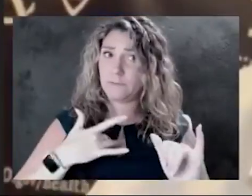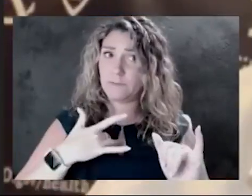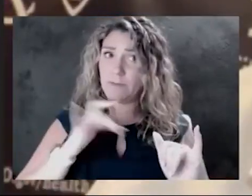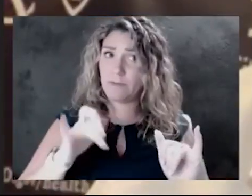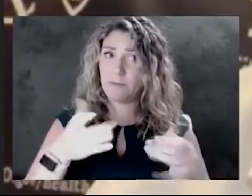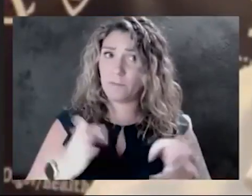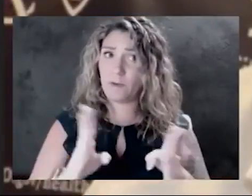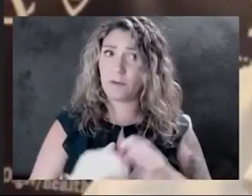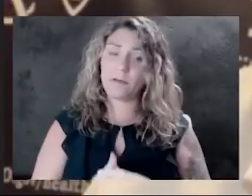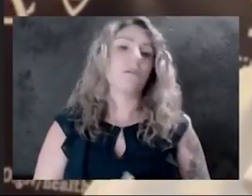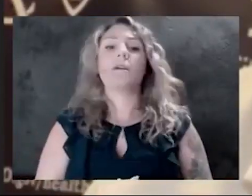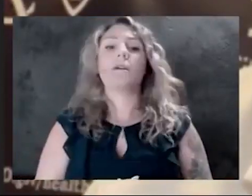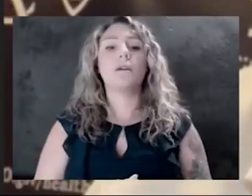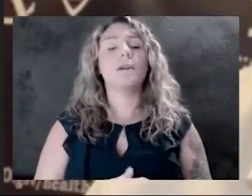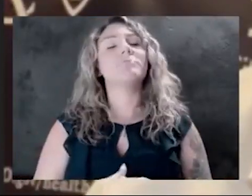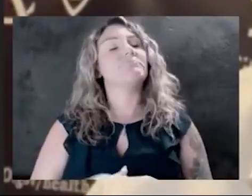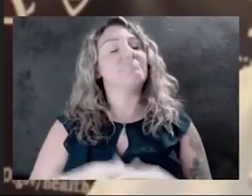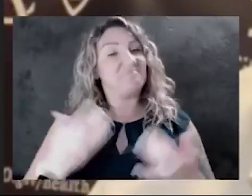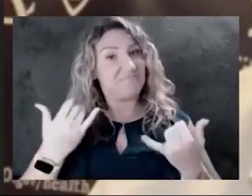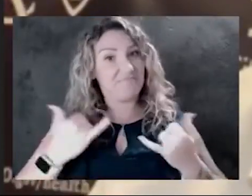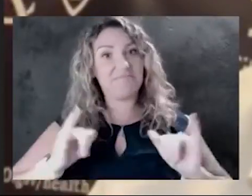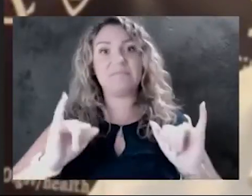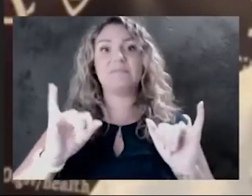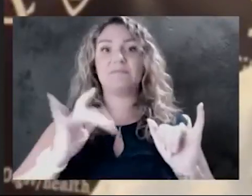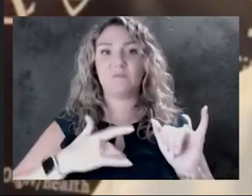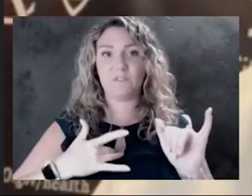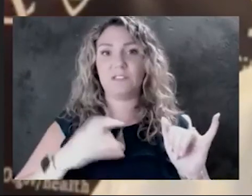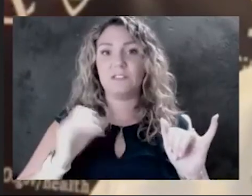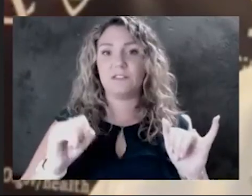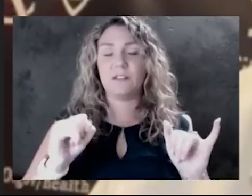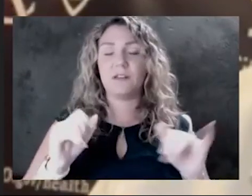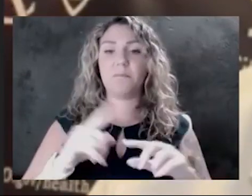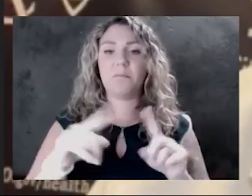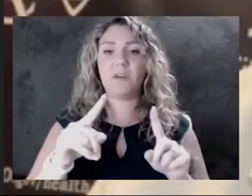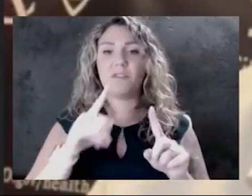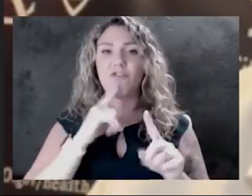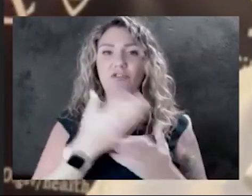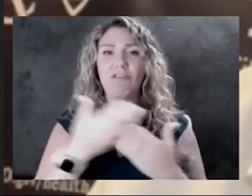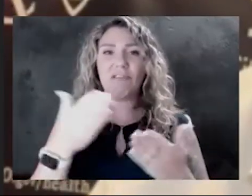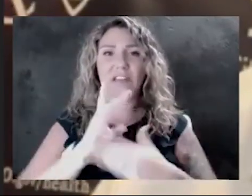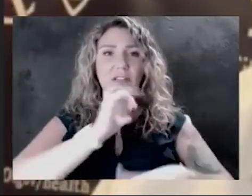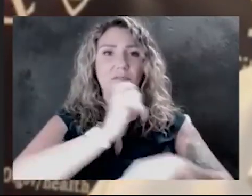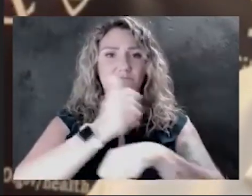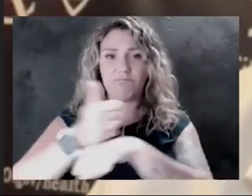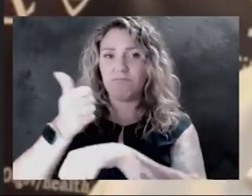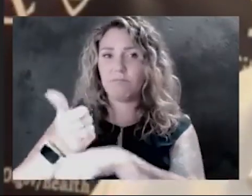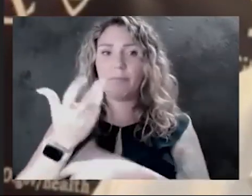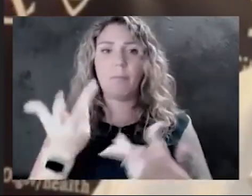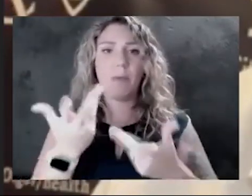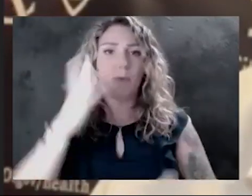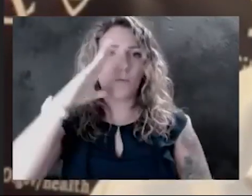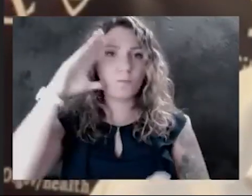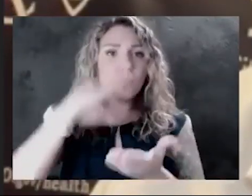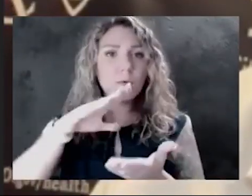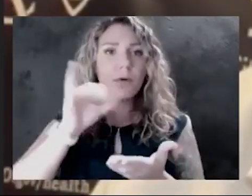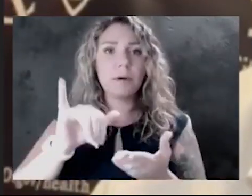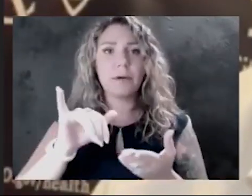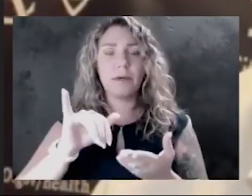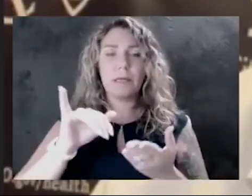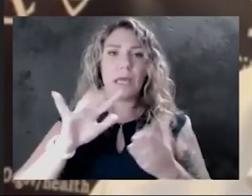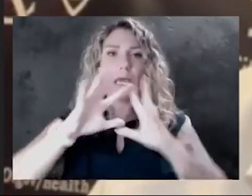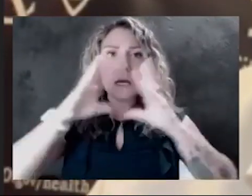I still feel that way, although there are some things being put in place that may reduce the size of that blow up.